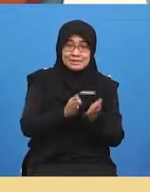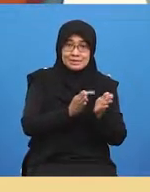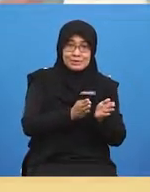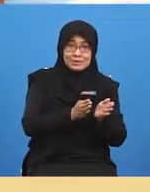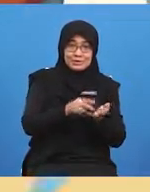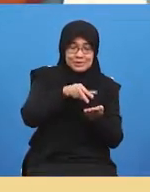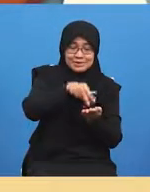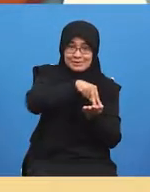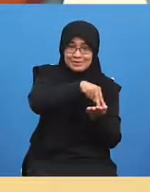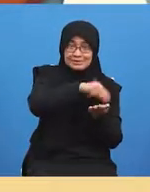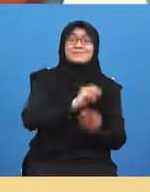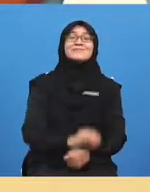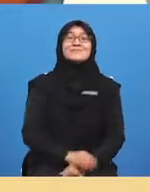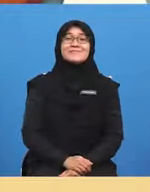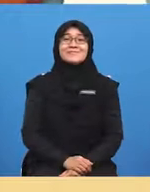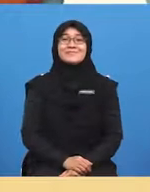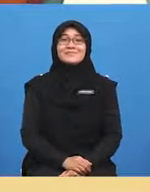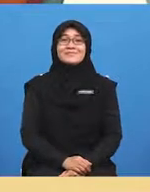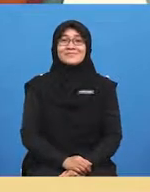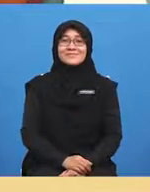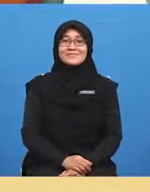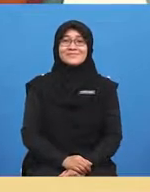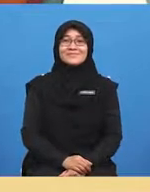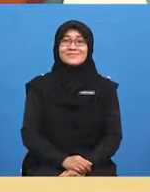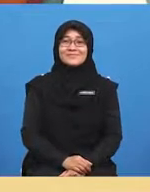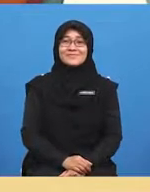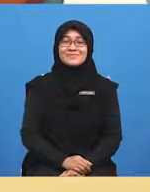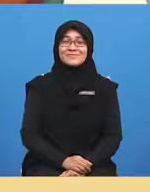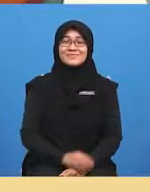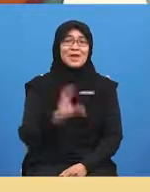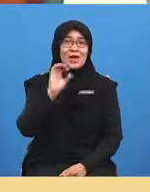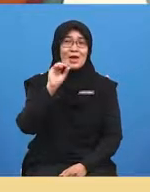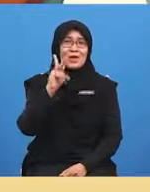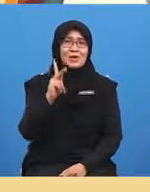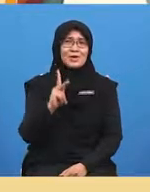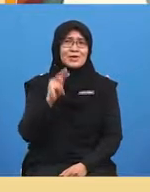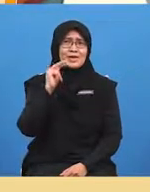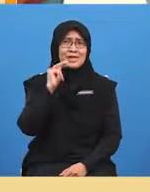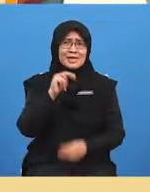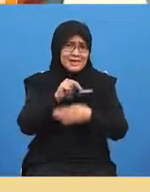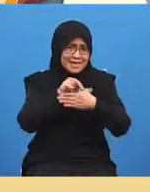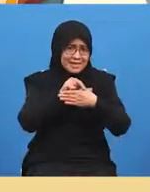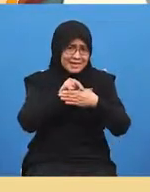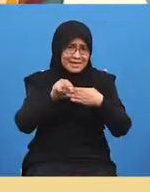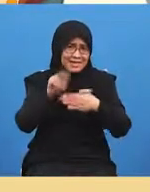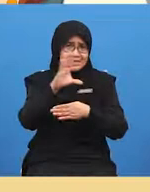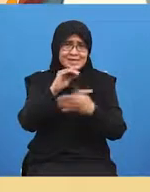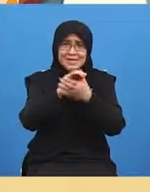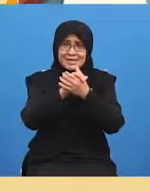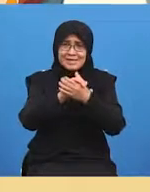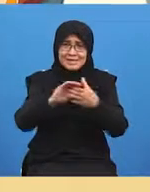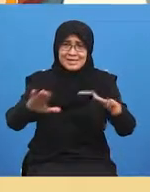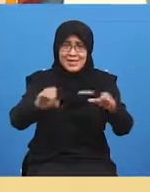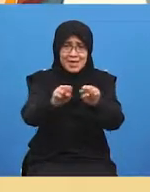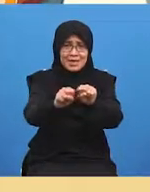how's that done nice and safe space yeah safe